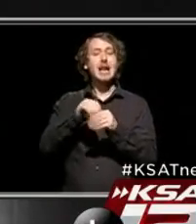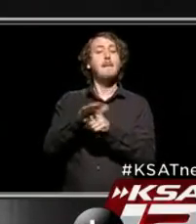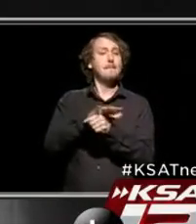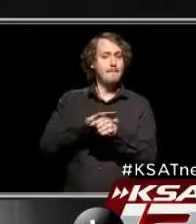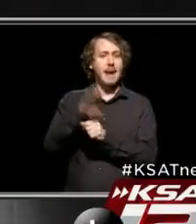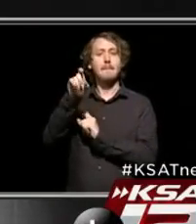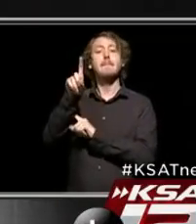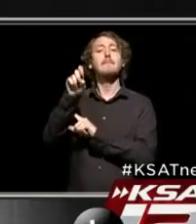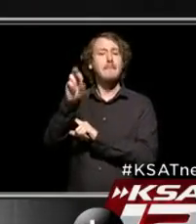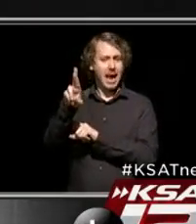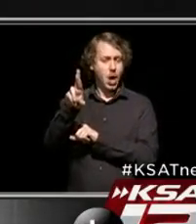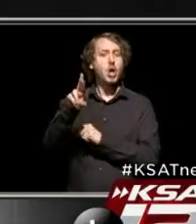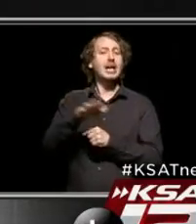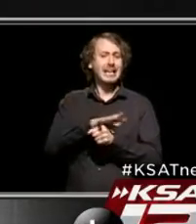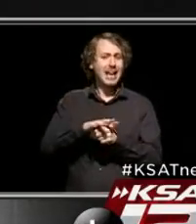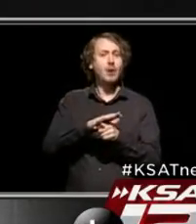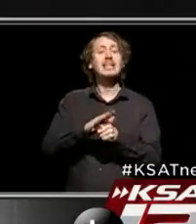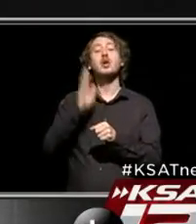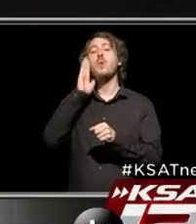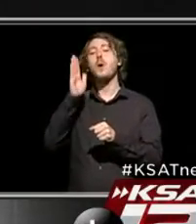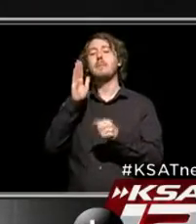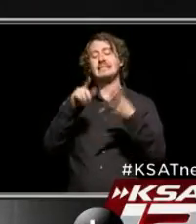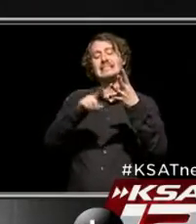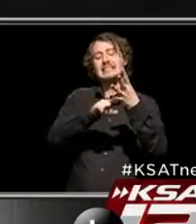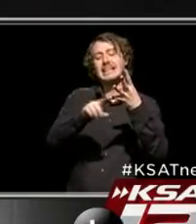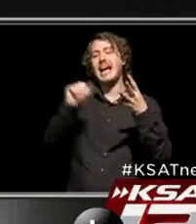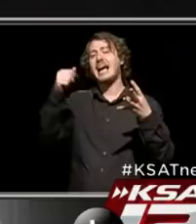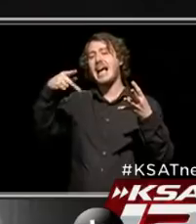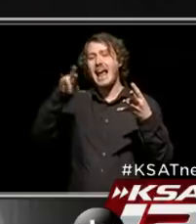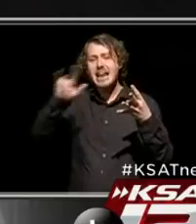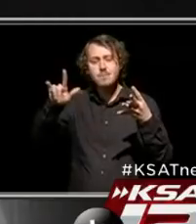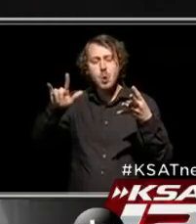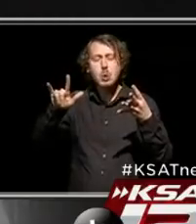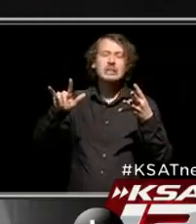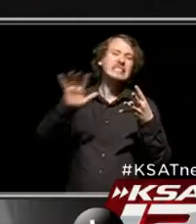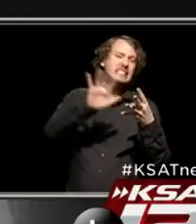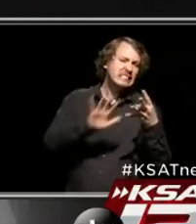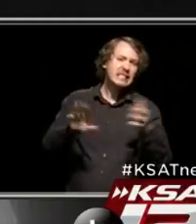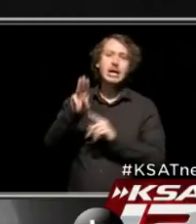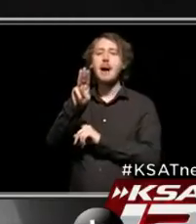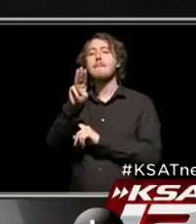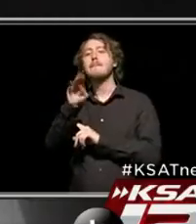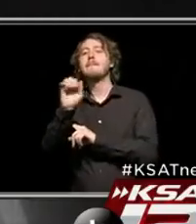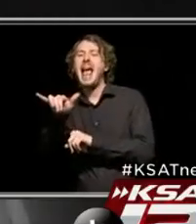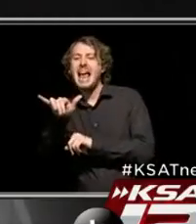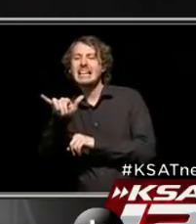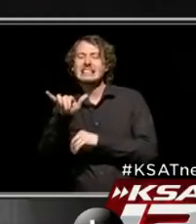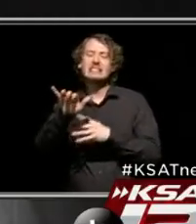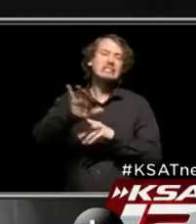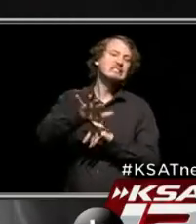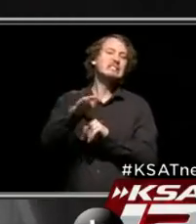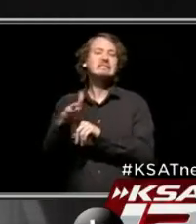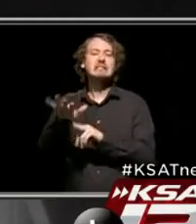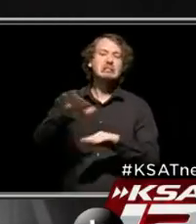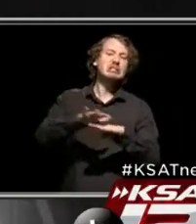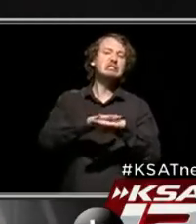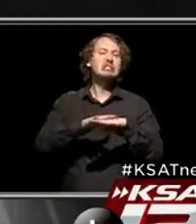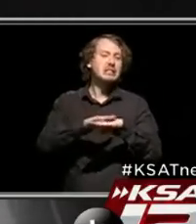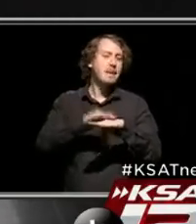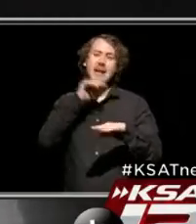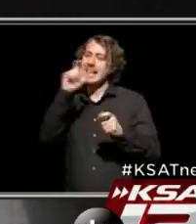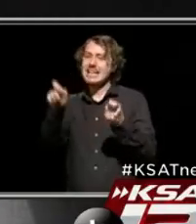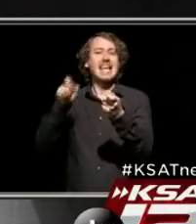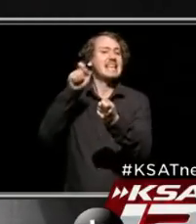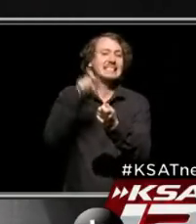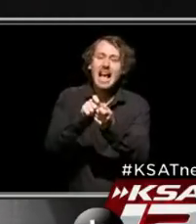anywhere between late April and mid-May. So, you know, a couple of weeks on either side, just like when we're looking at